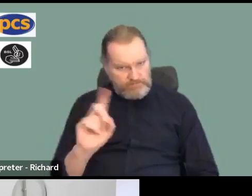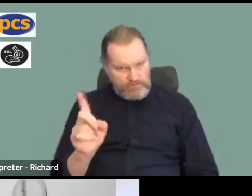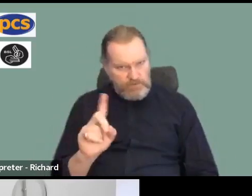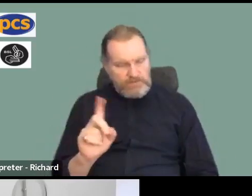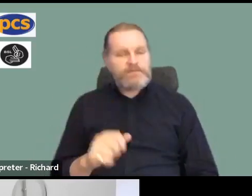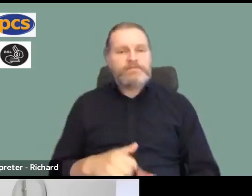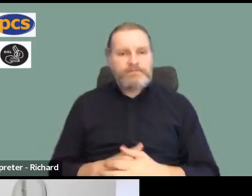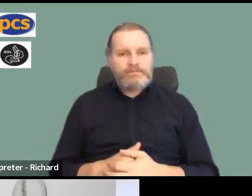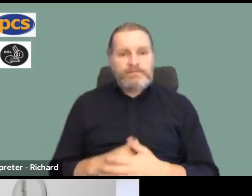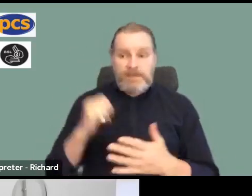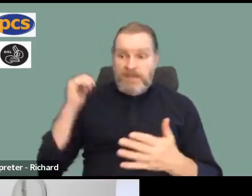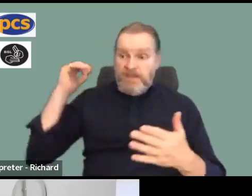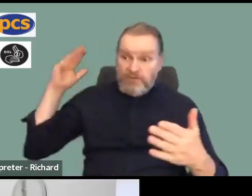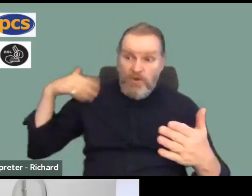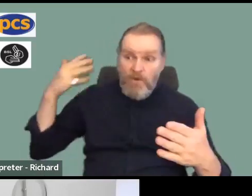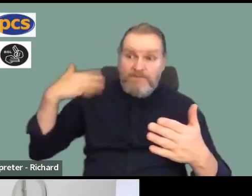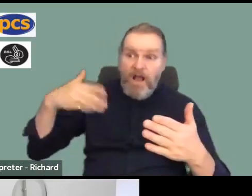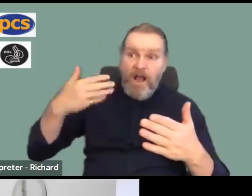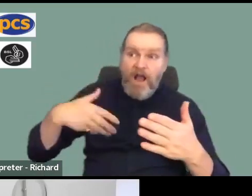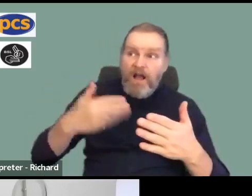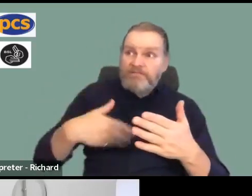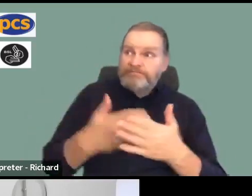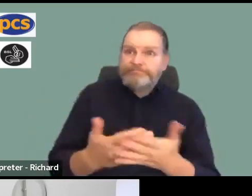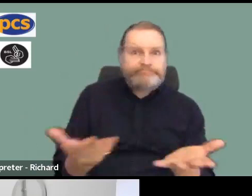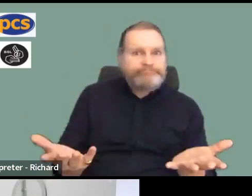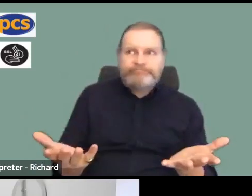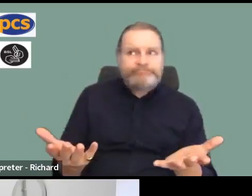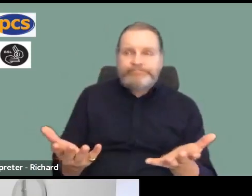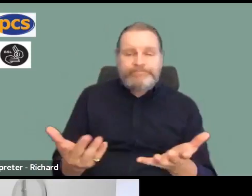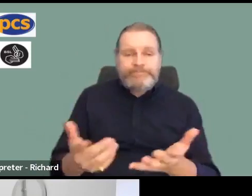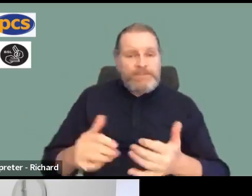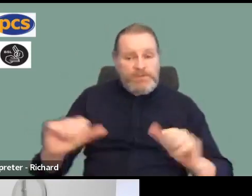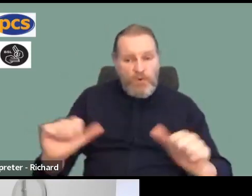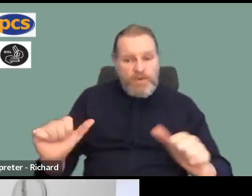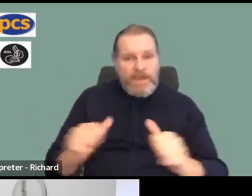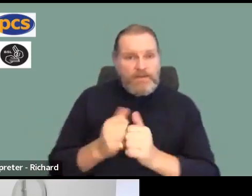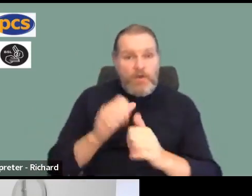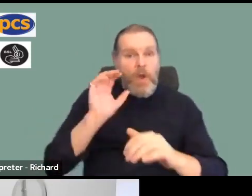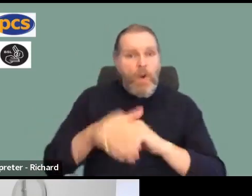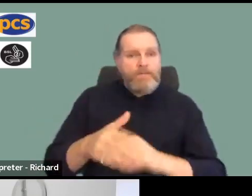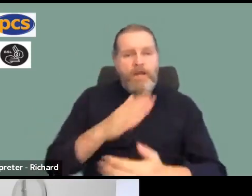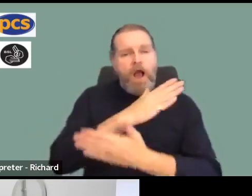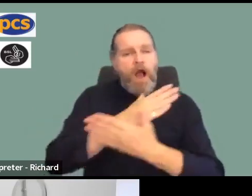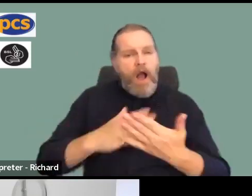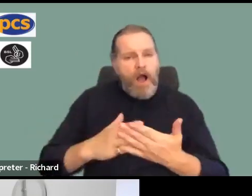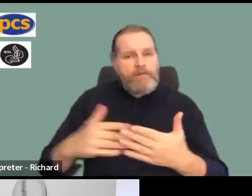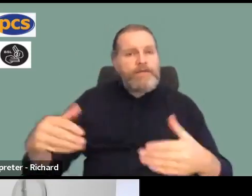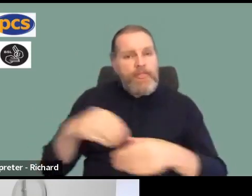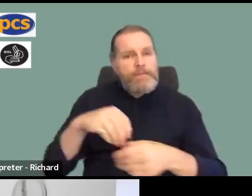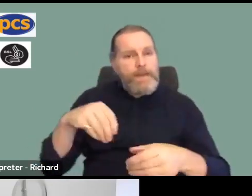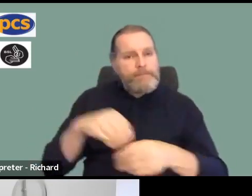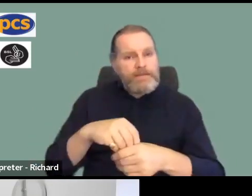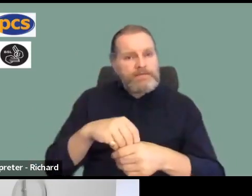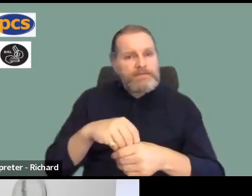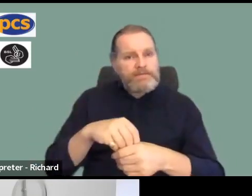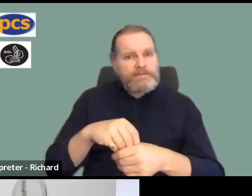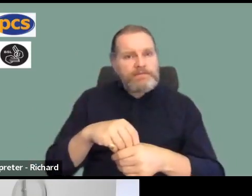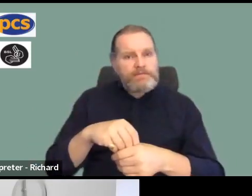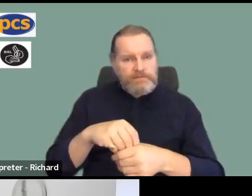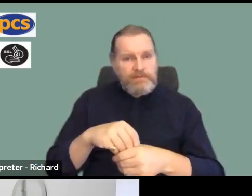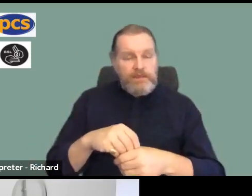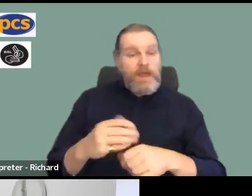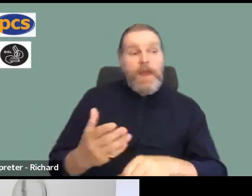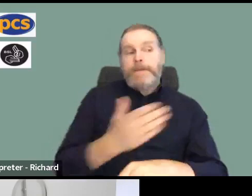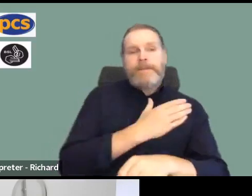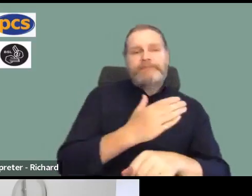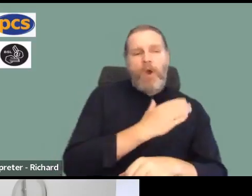people to do up to now is get over half of them to vote in the ballot. The indicative ballot, in fairness, is one of the highest indicative ballots